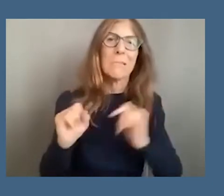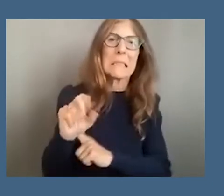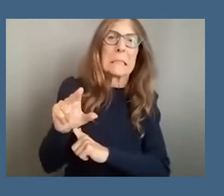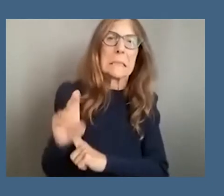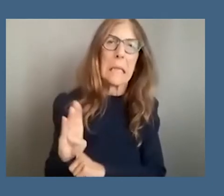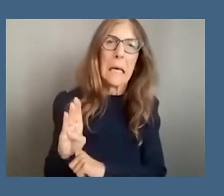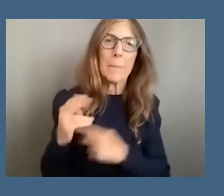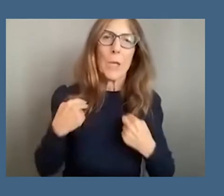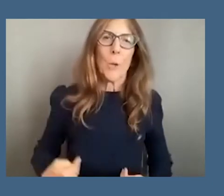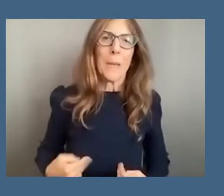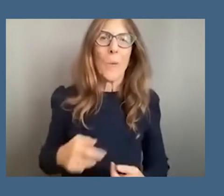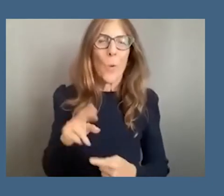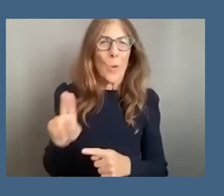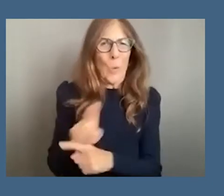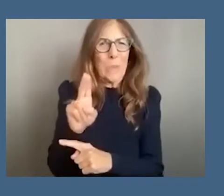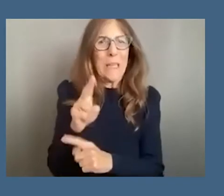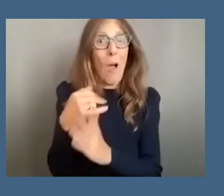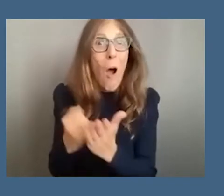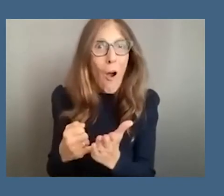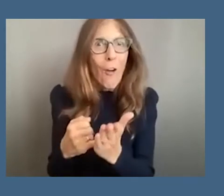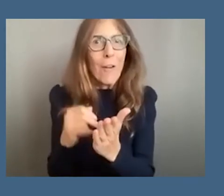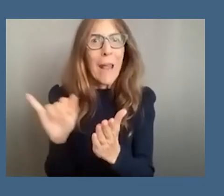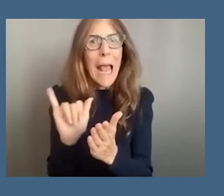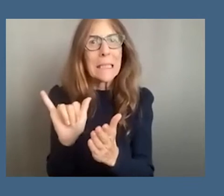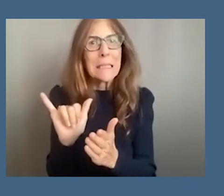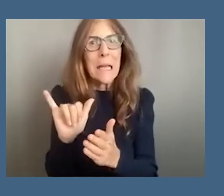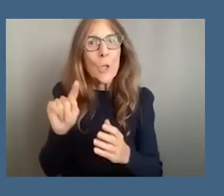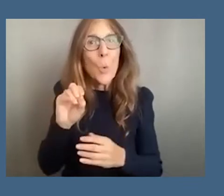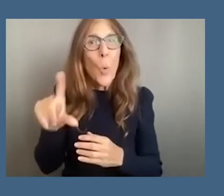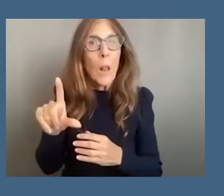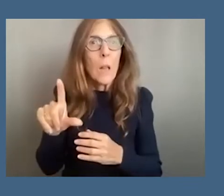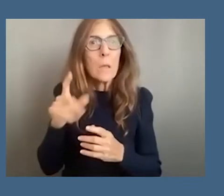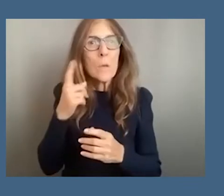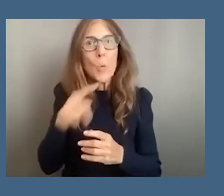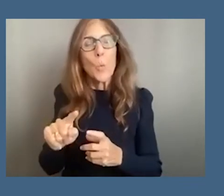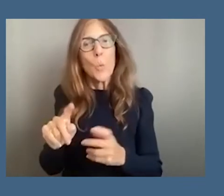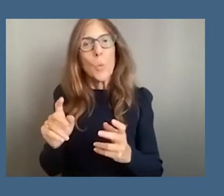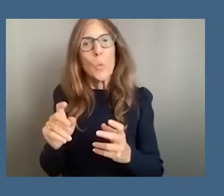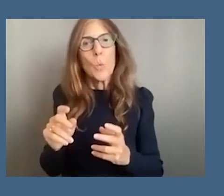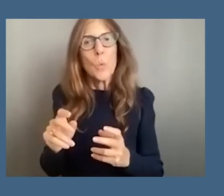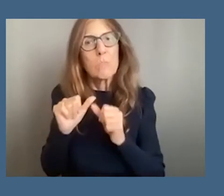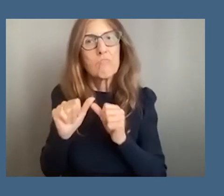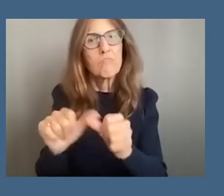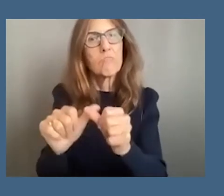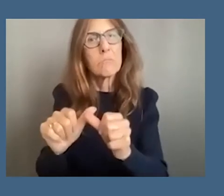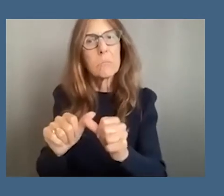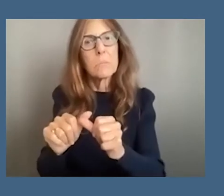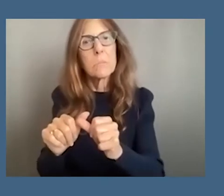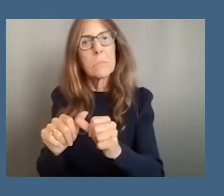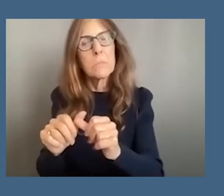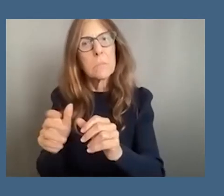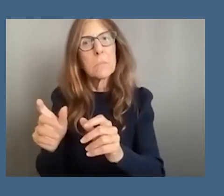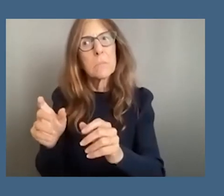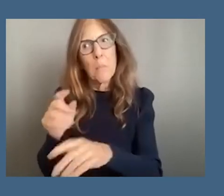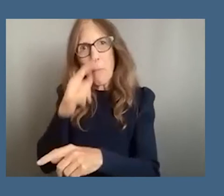art being weaponized as a tool uh for this uh for the continuous oppression of black people